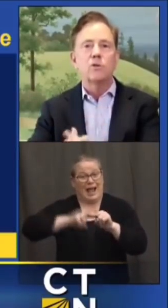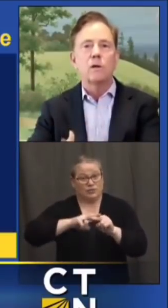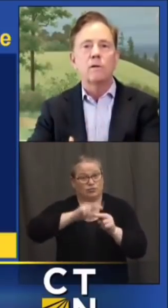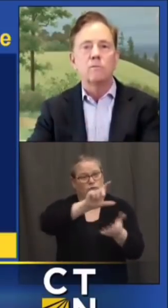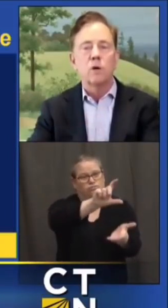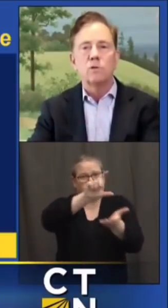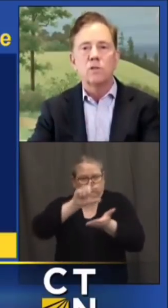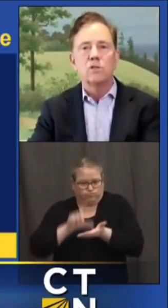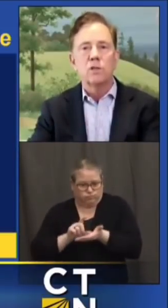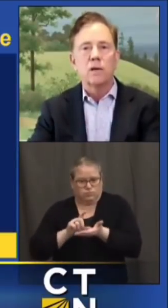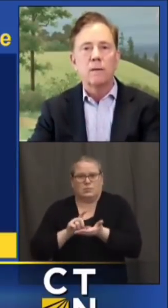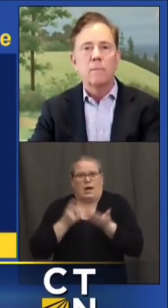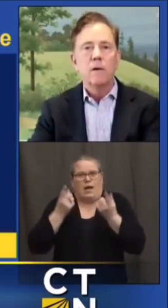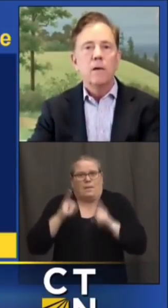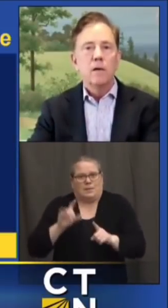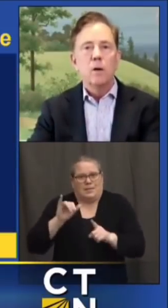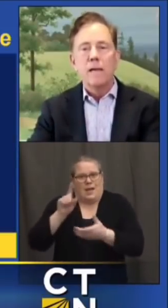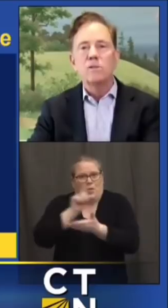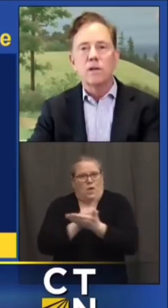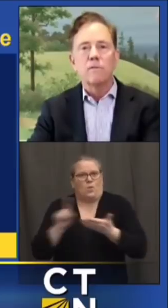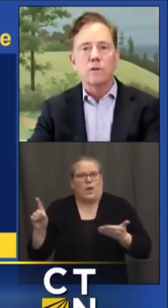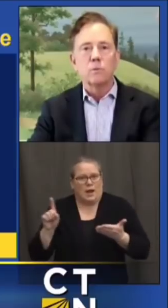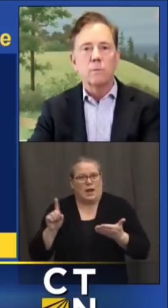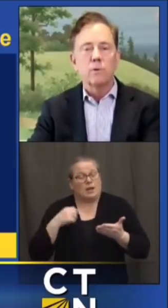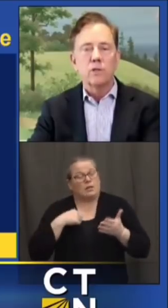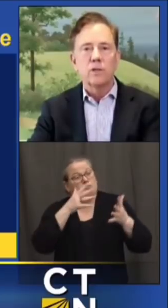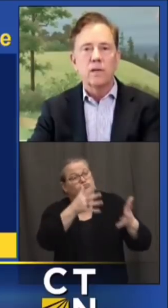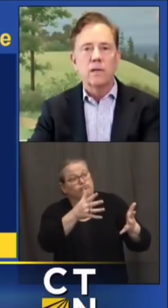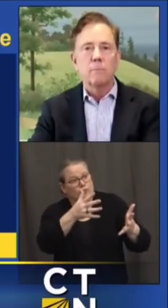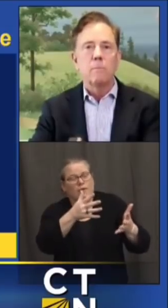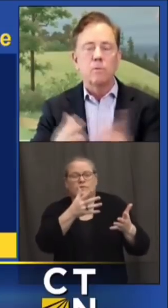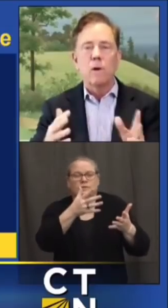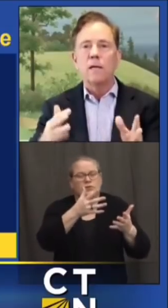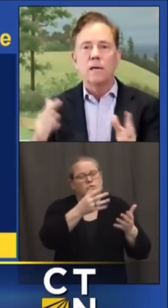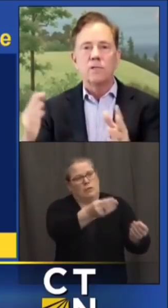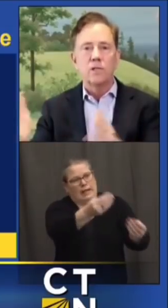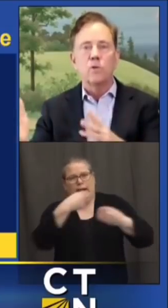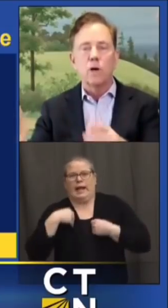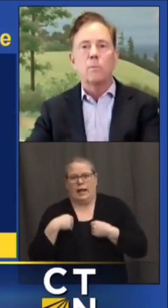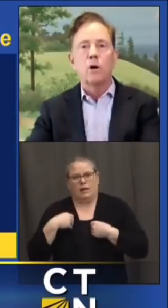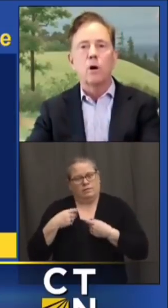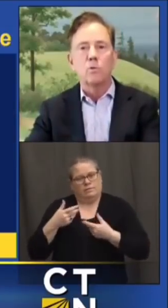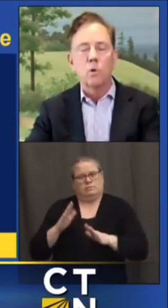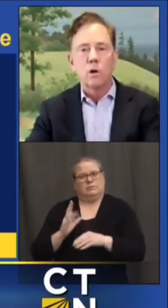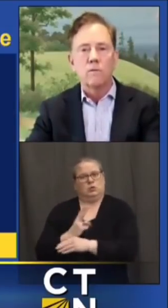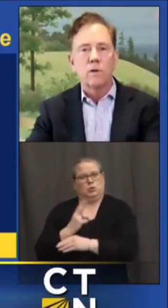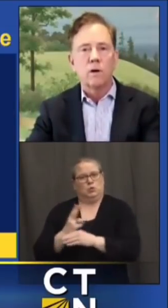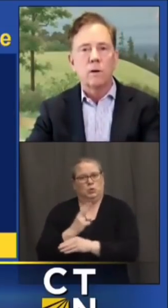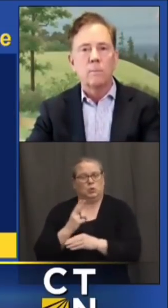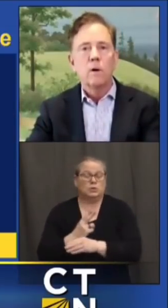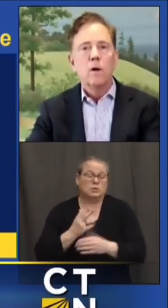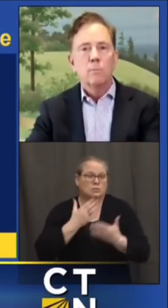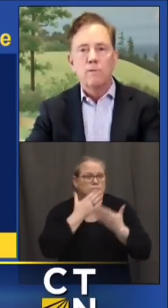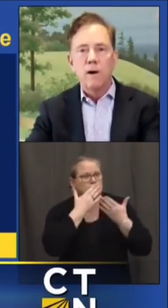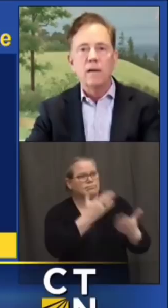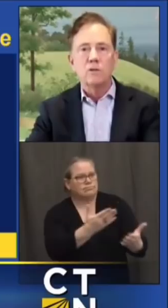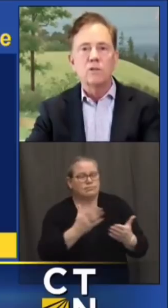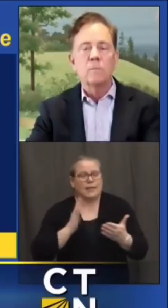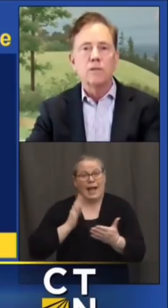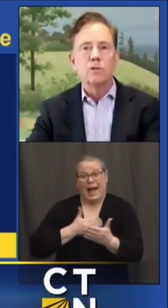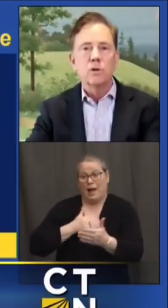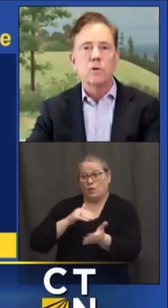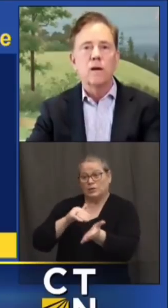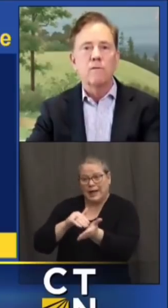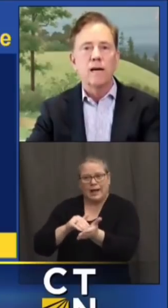extra dosage um you know makes a difference we appreciate our people are recognizing the incredible hard work of our providers